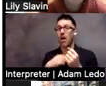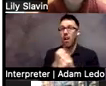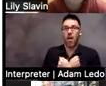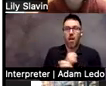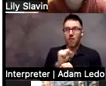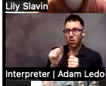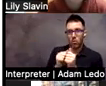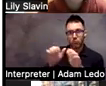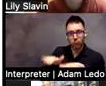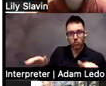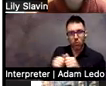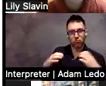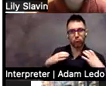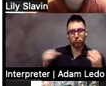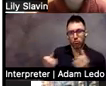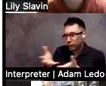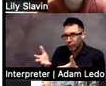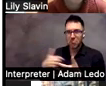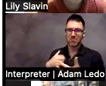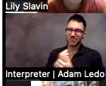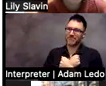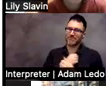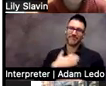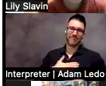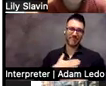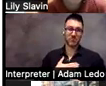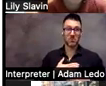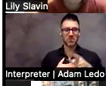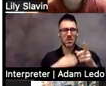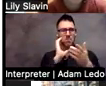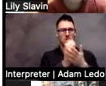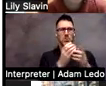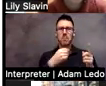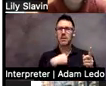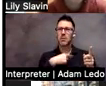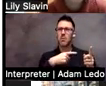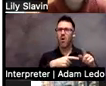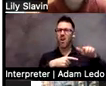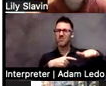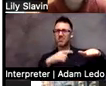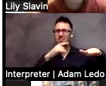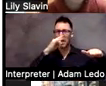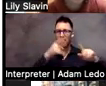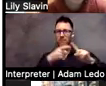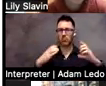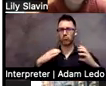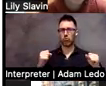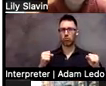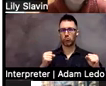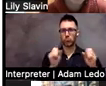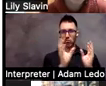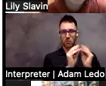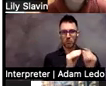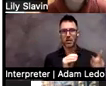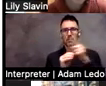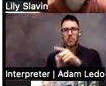here are me and one of our kids from the Charged Conference, and then my colleague, Dr. Pamela Beach, with another youngster